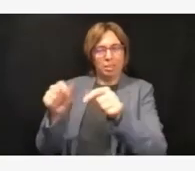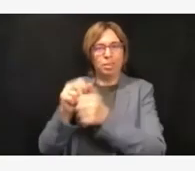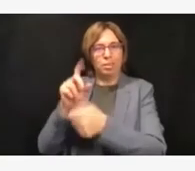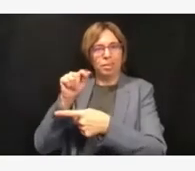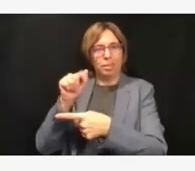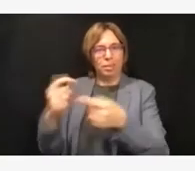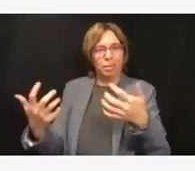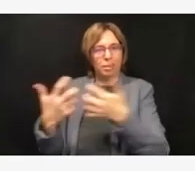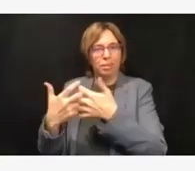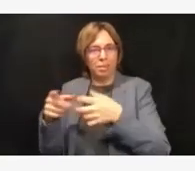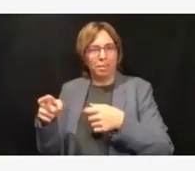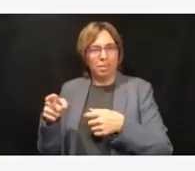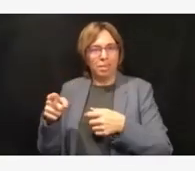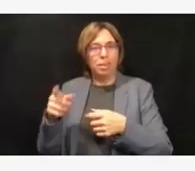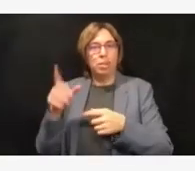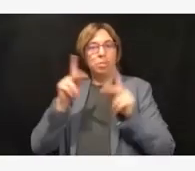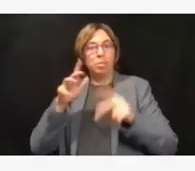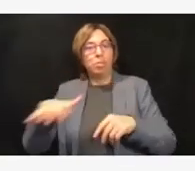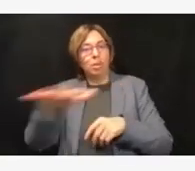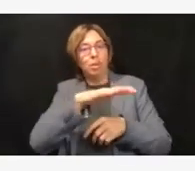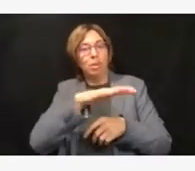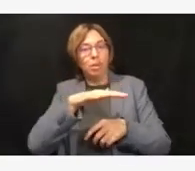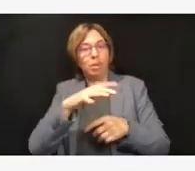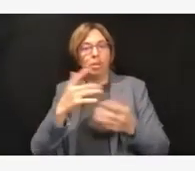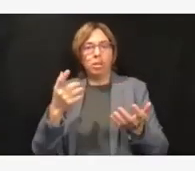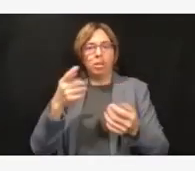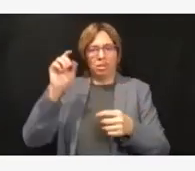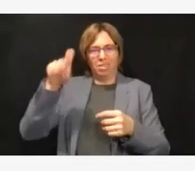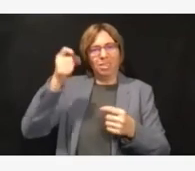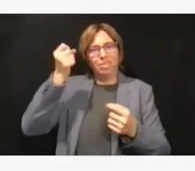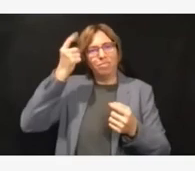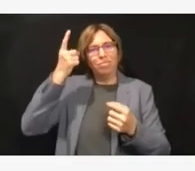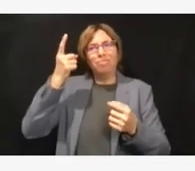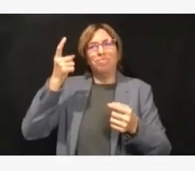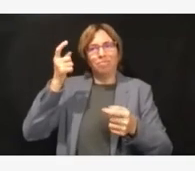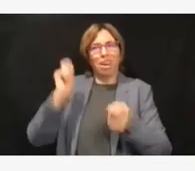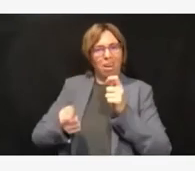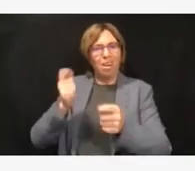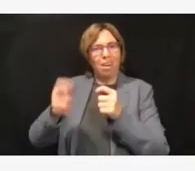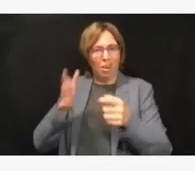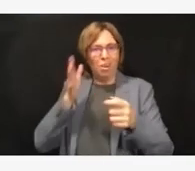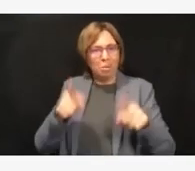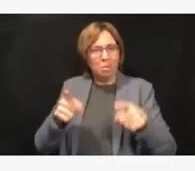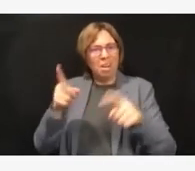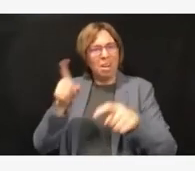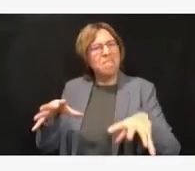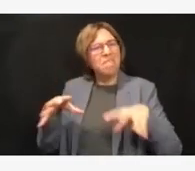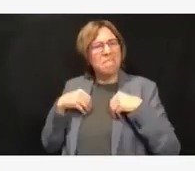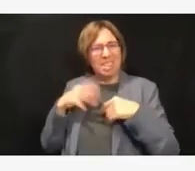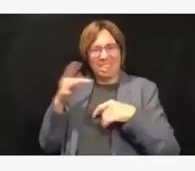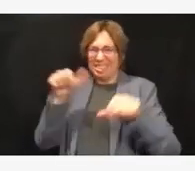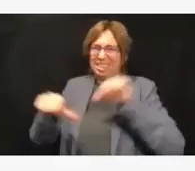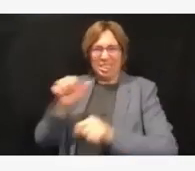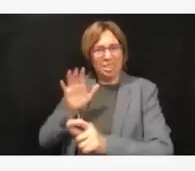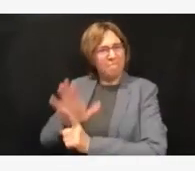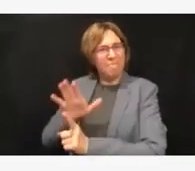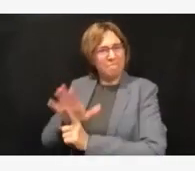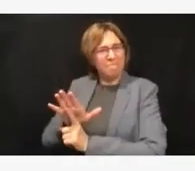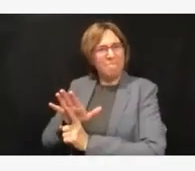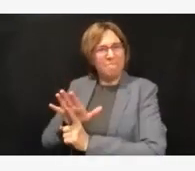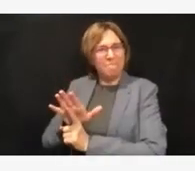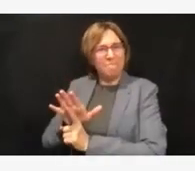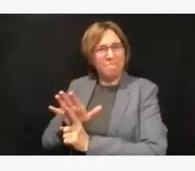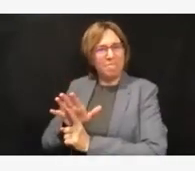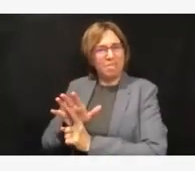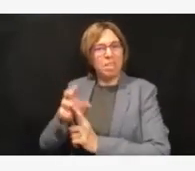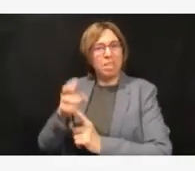recommendations change on purpose, just like this reminds me so much of HIV. When I was in medical school, HIV was just coming